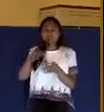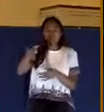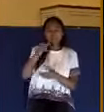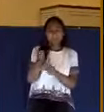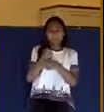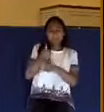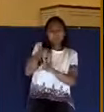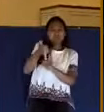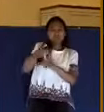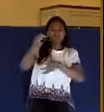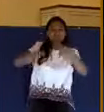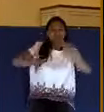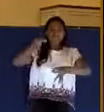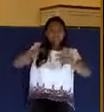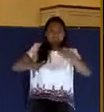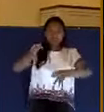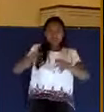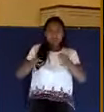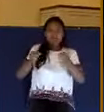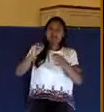of evil thoughts?